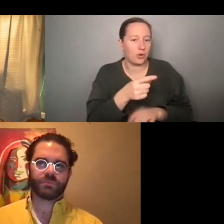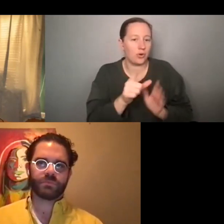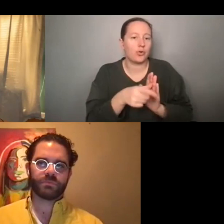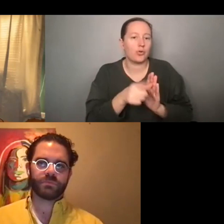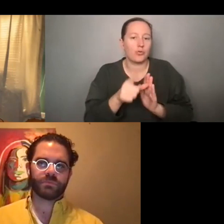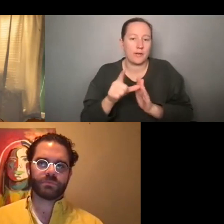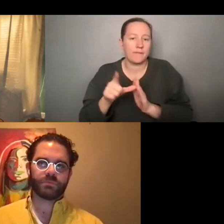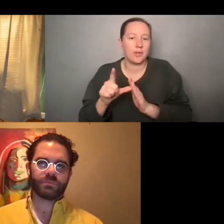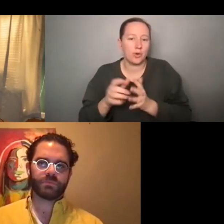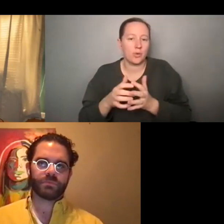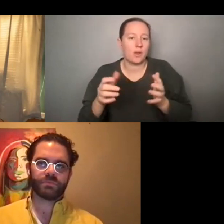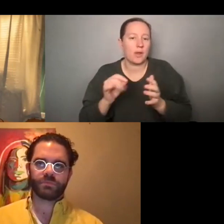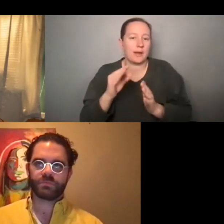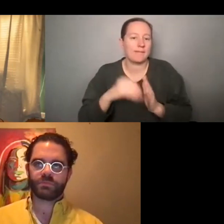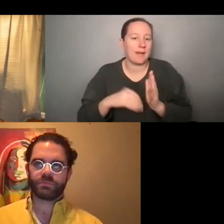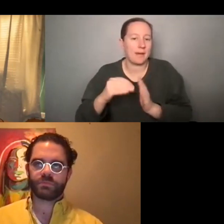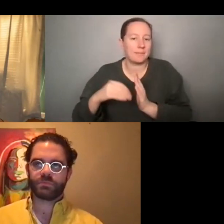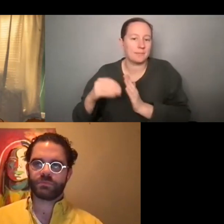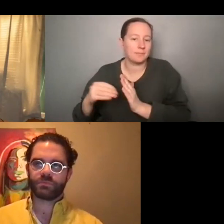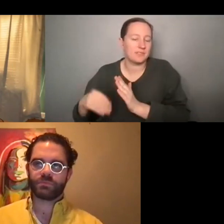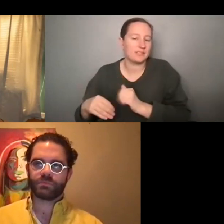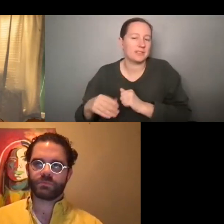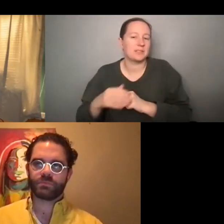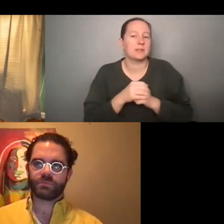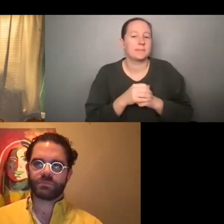applications. Um,